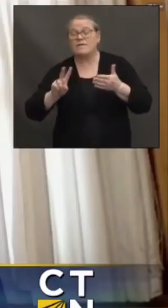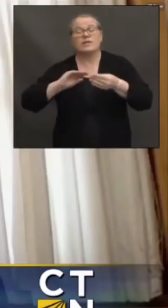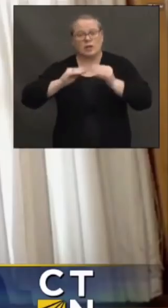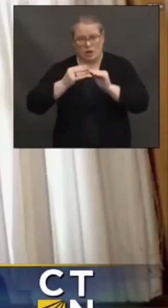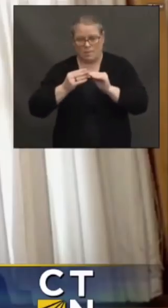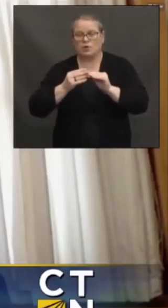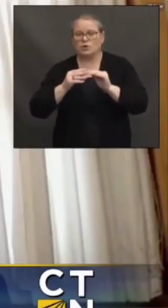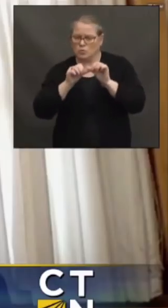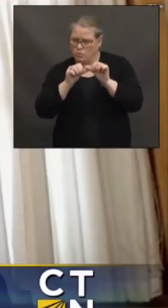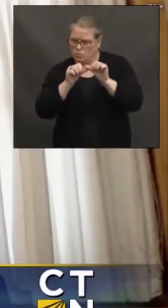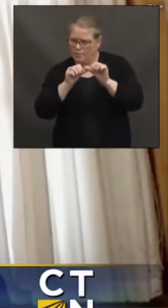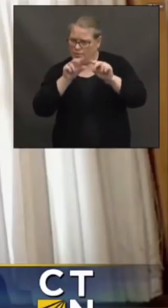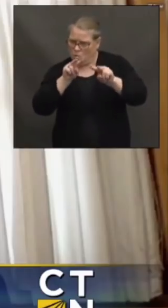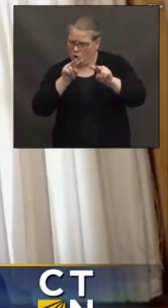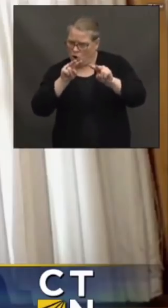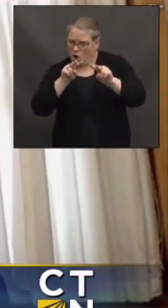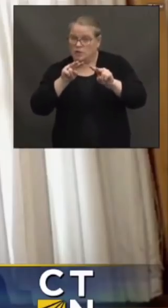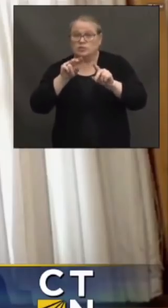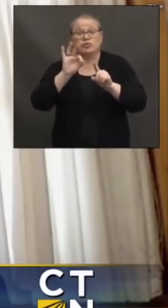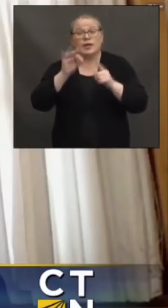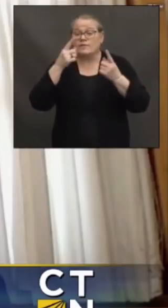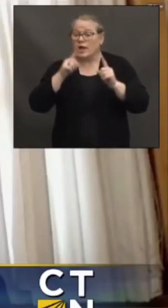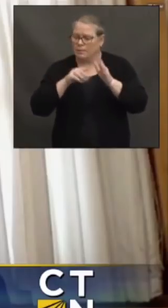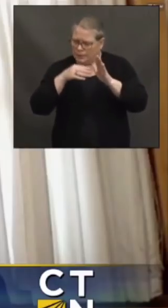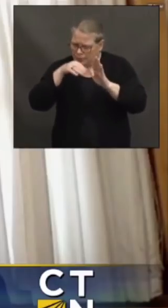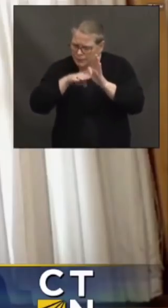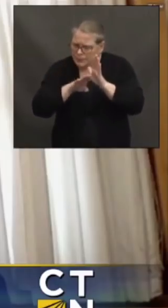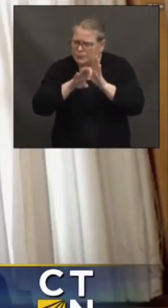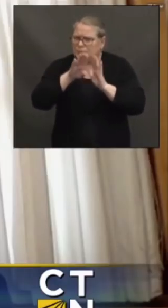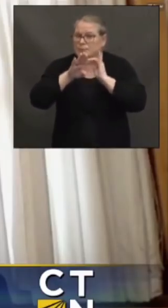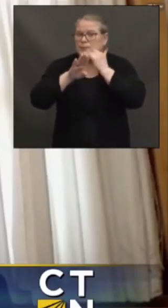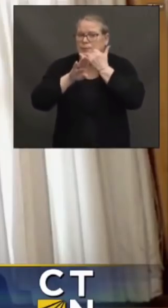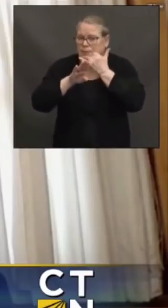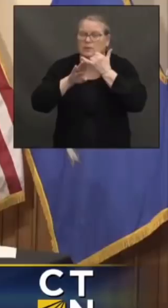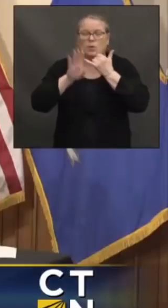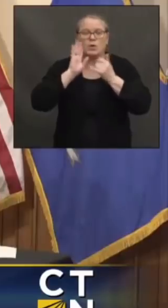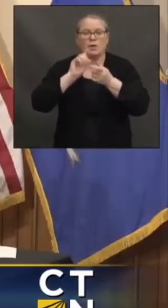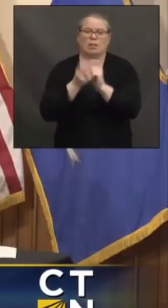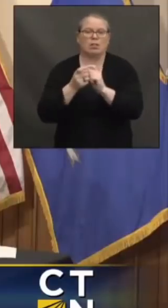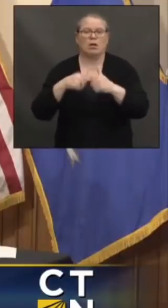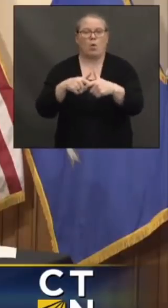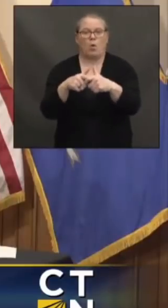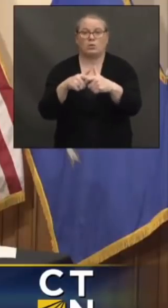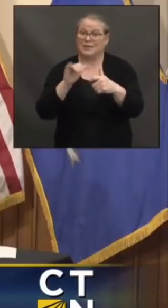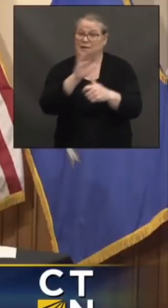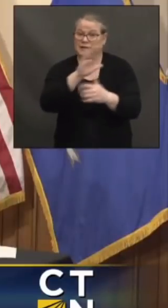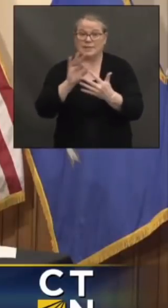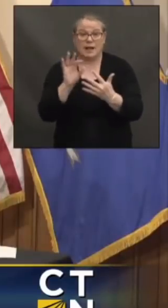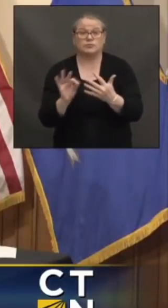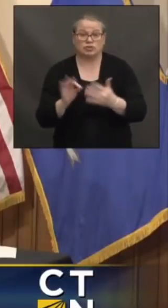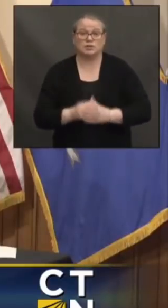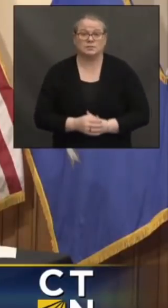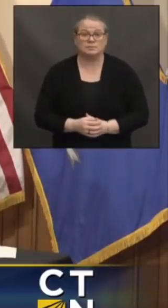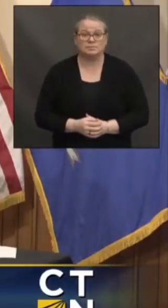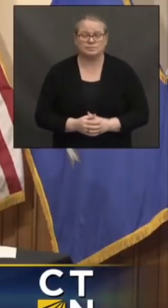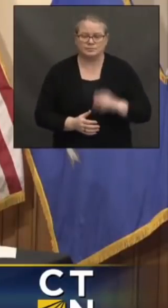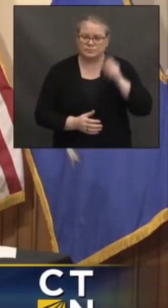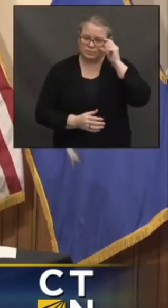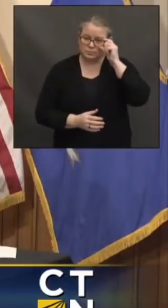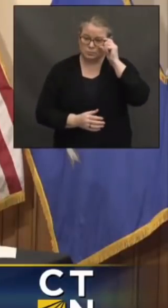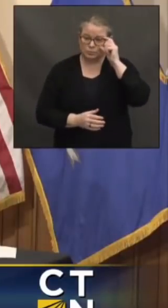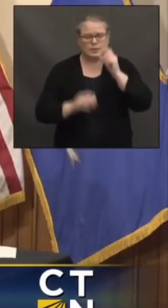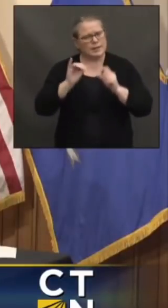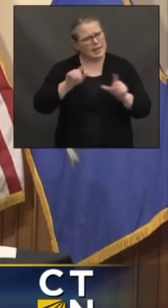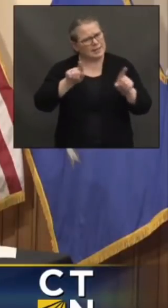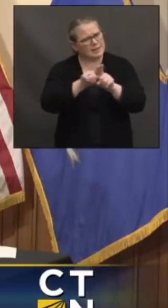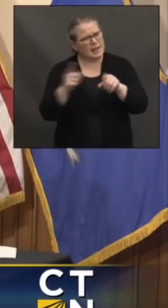carefully. And if we need to change direction, that's always his option. And is that the same date that state courthouses will